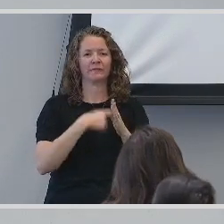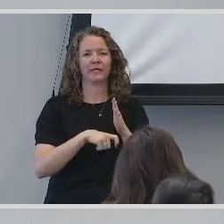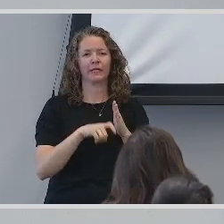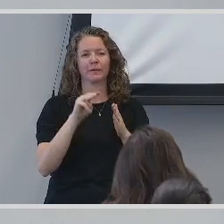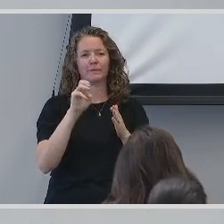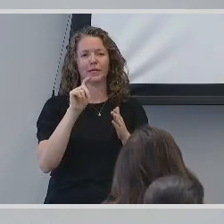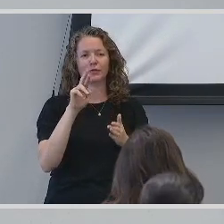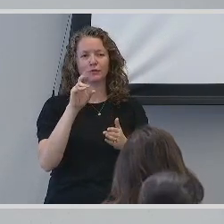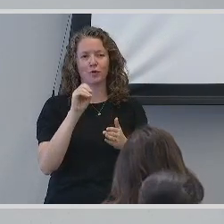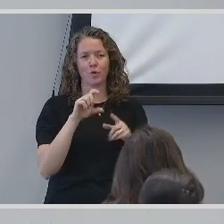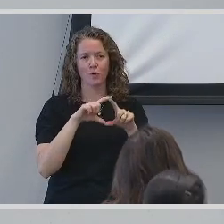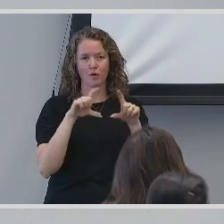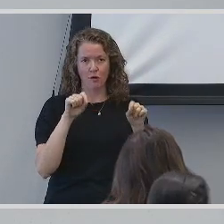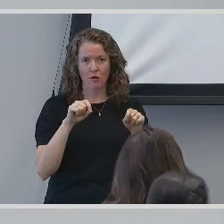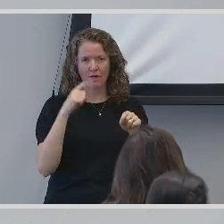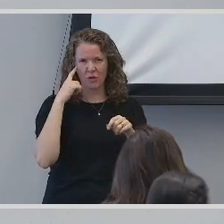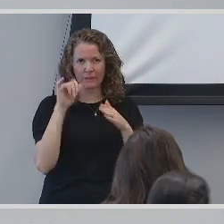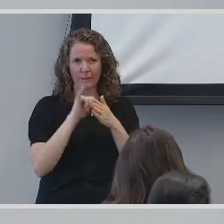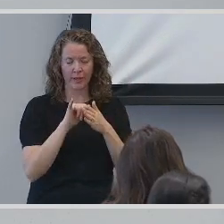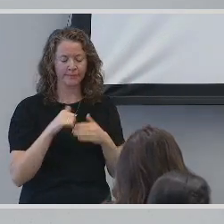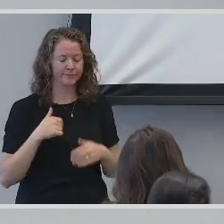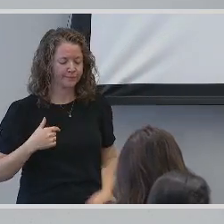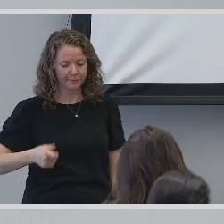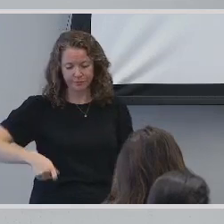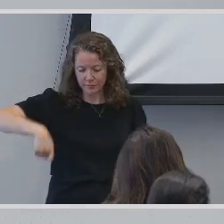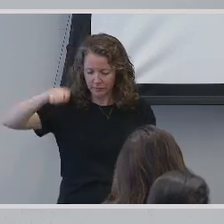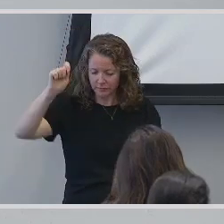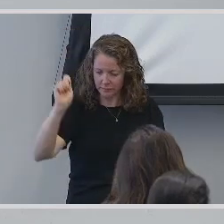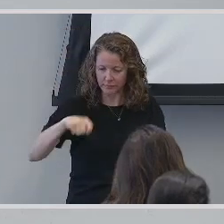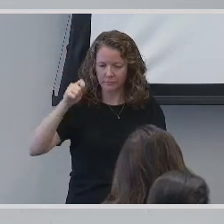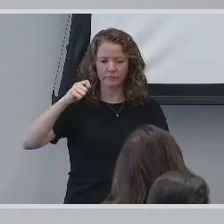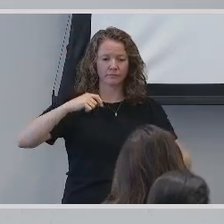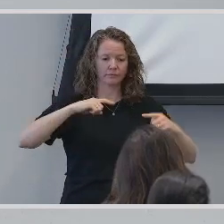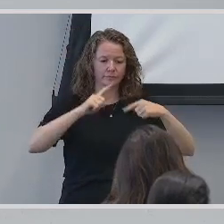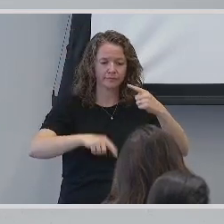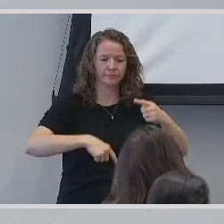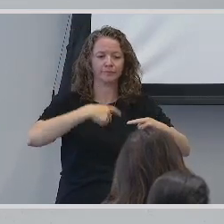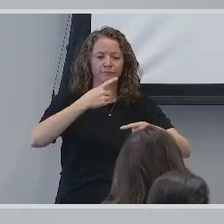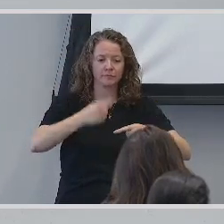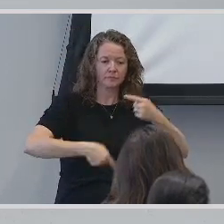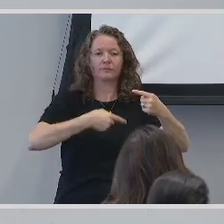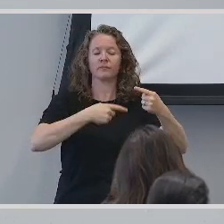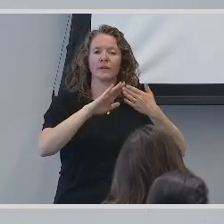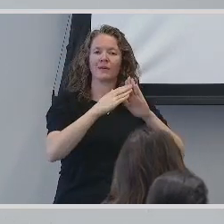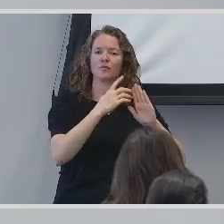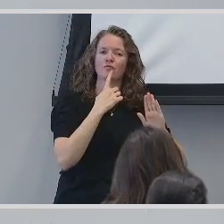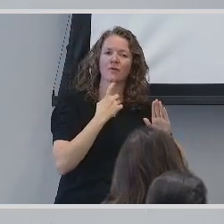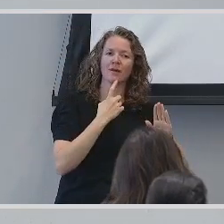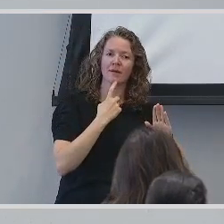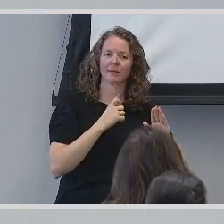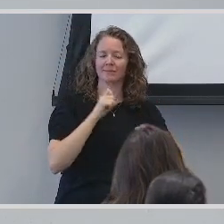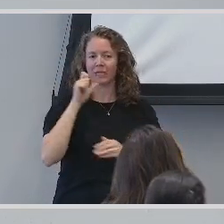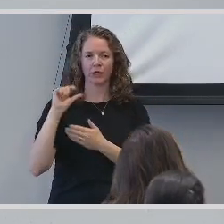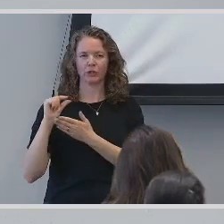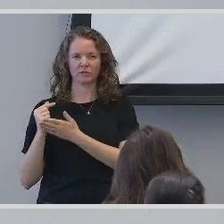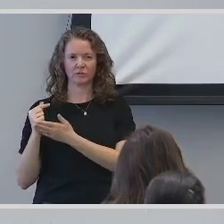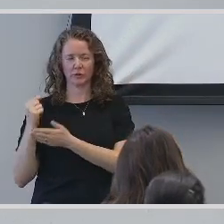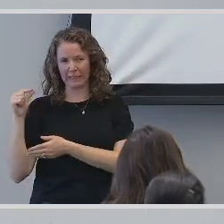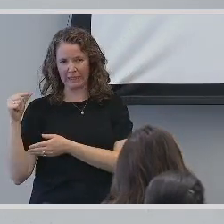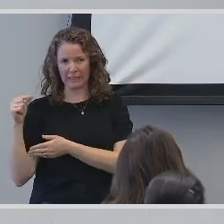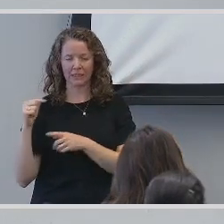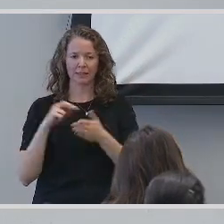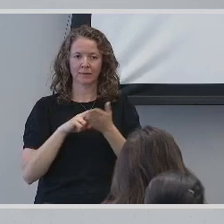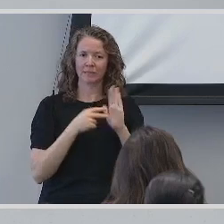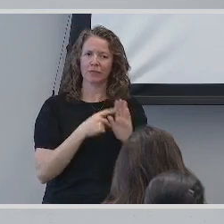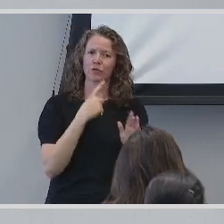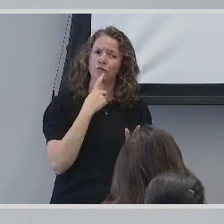However, when I swiped it, the light on the other side of the turnstile turned red instead of green, which indicates either insufficient funds or a reduced